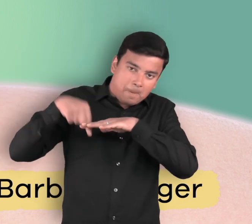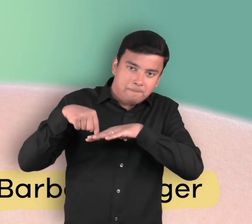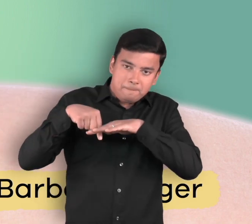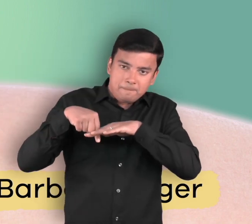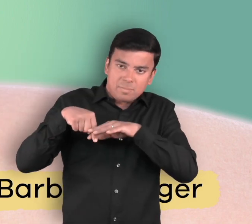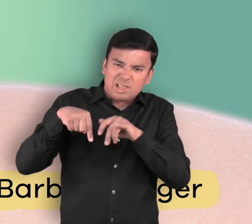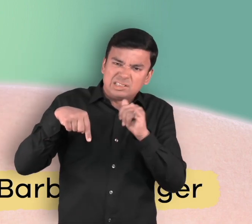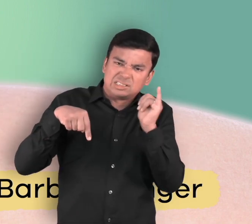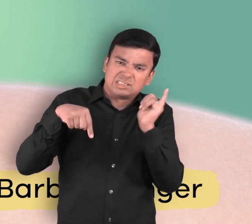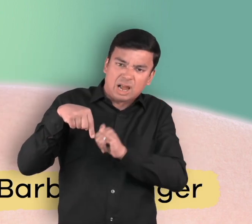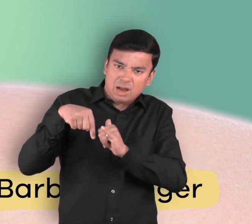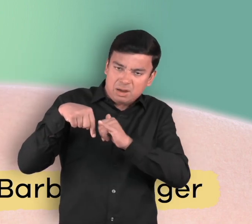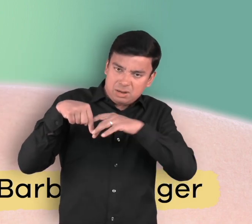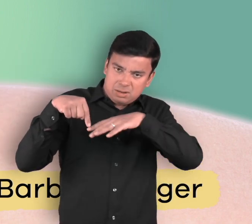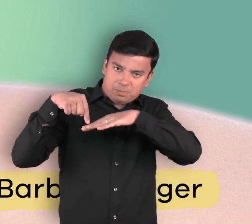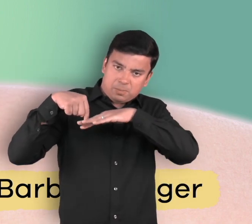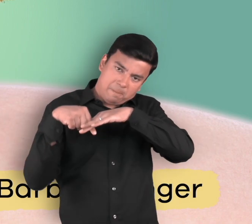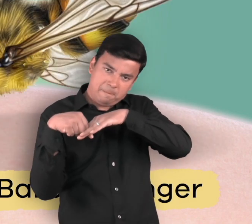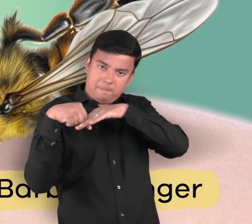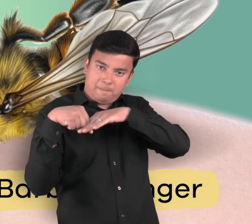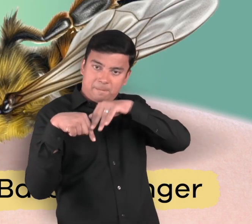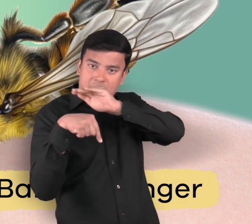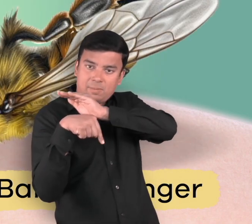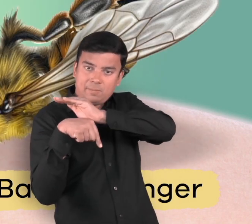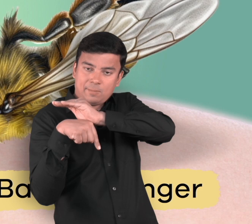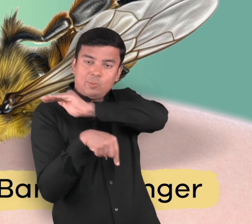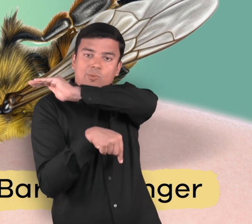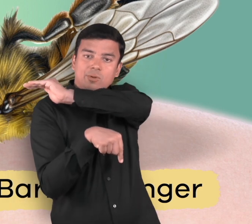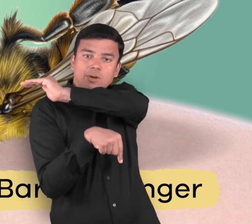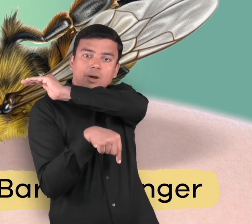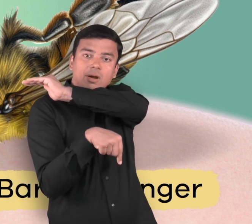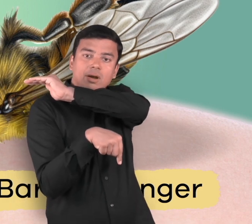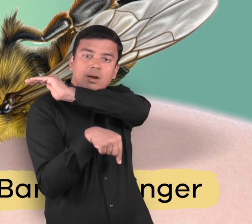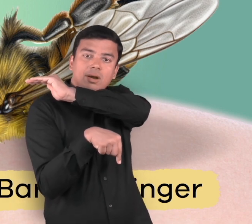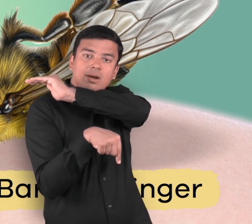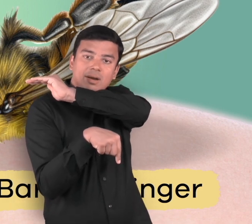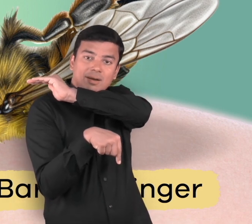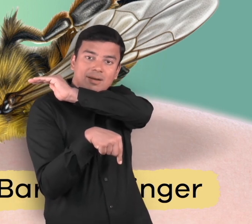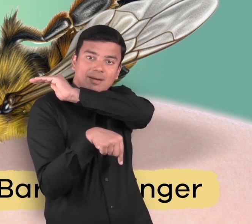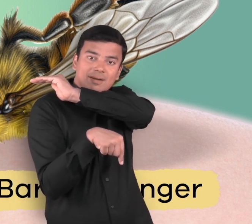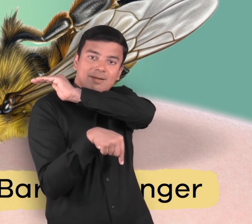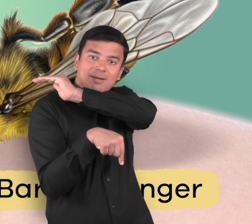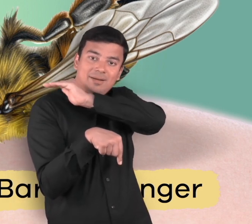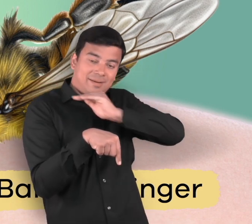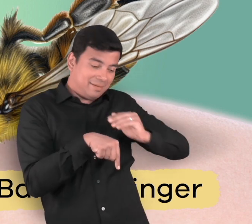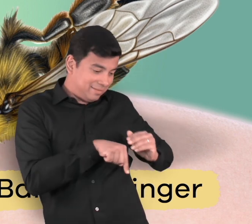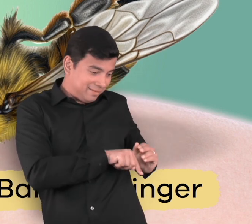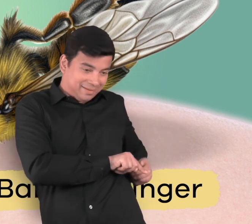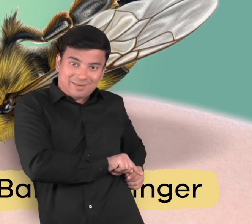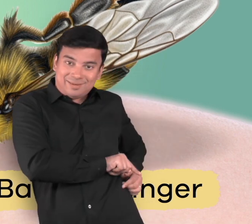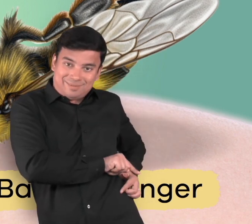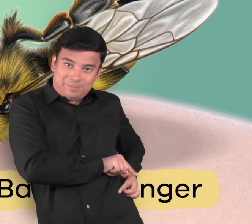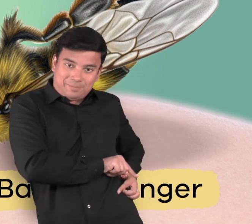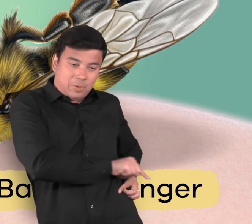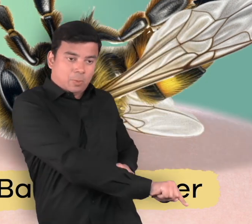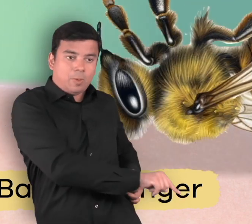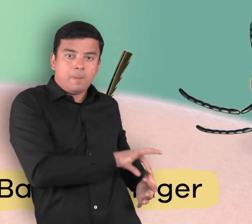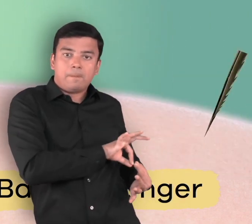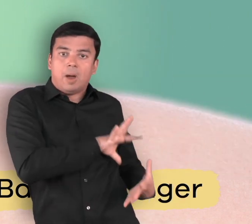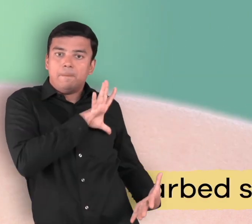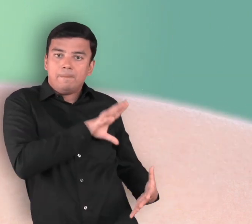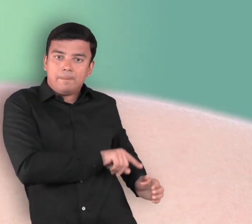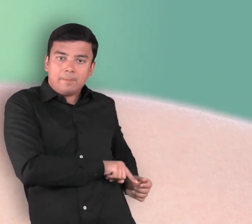stinger is torn from the bee's abdomen. The bee eventually dies, and the stinger remains in your skin.